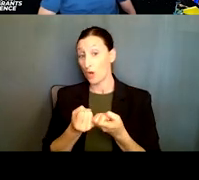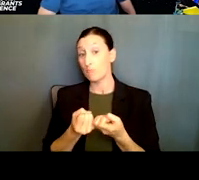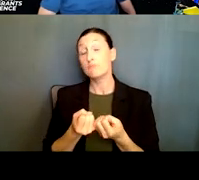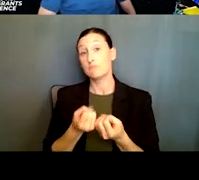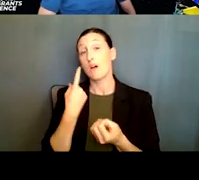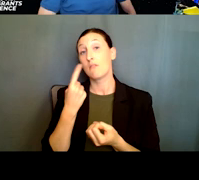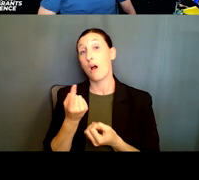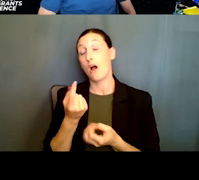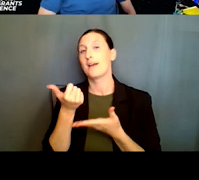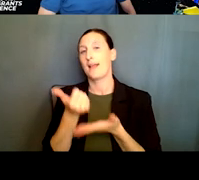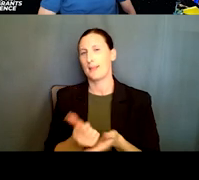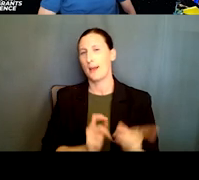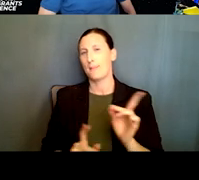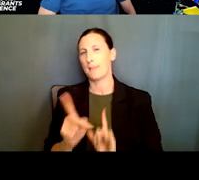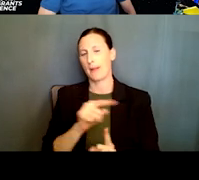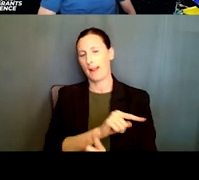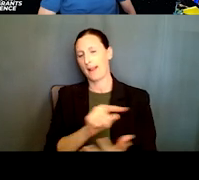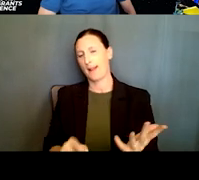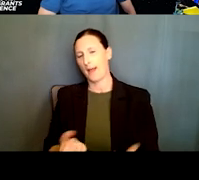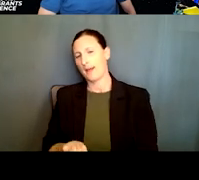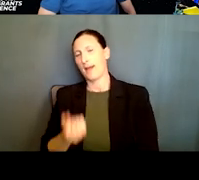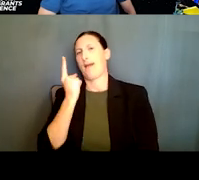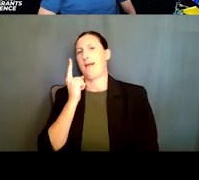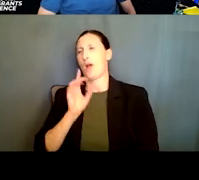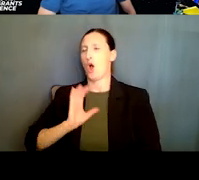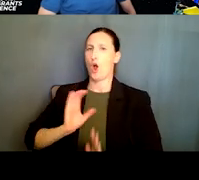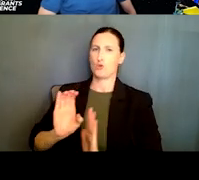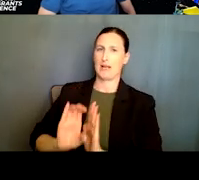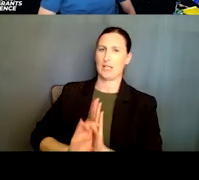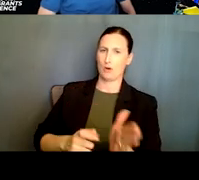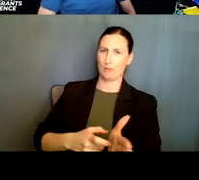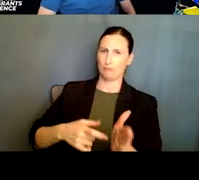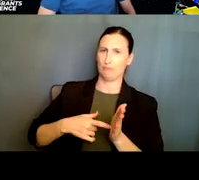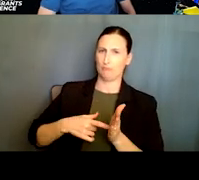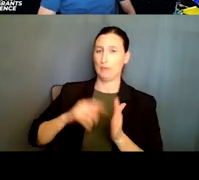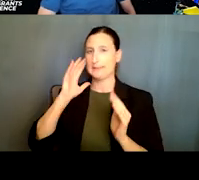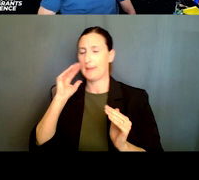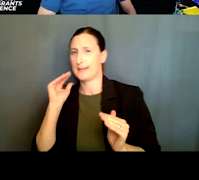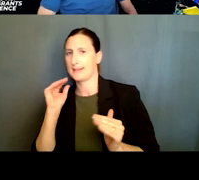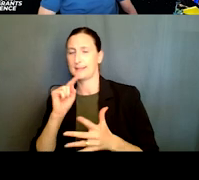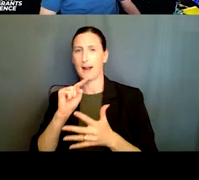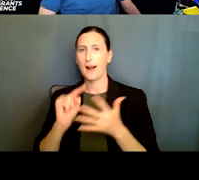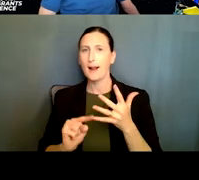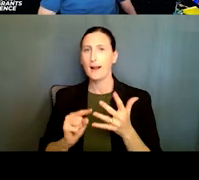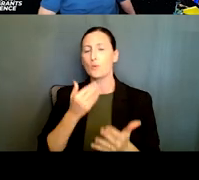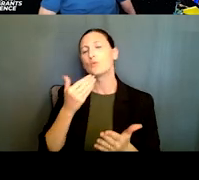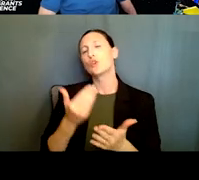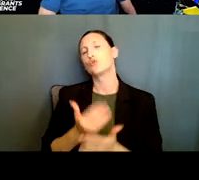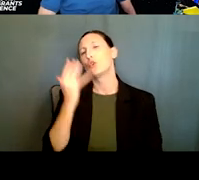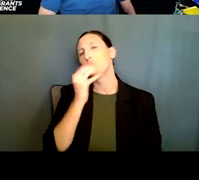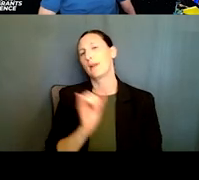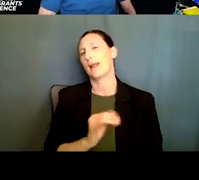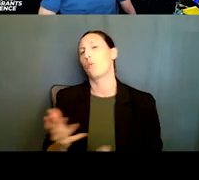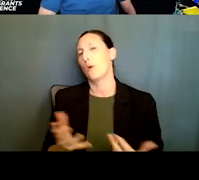help people understand, uh, what the criteria are, what the expectations are, uh, what a good career proposal looks